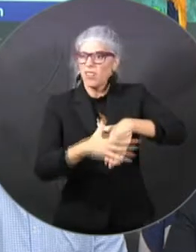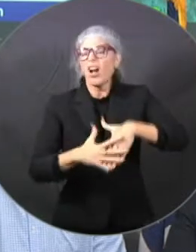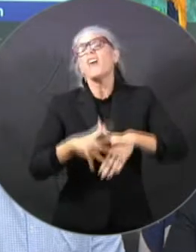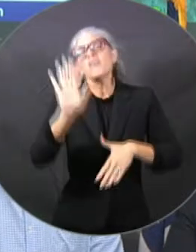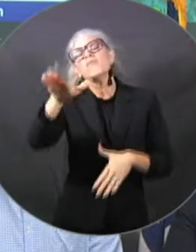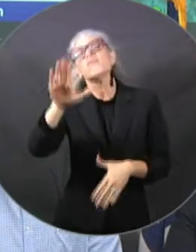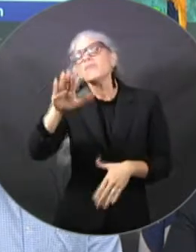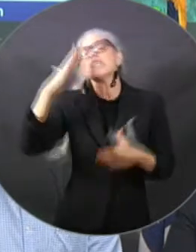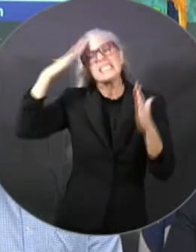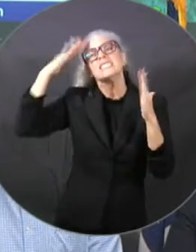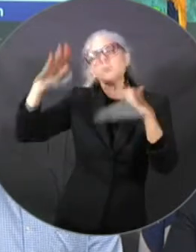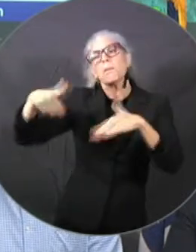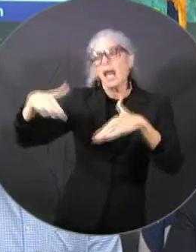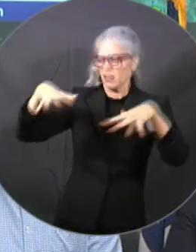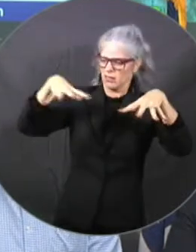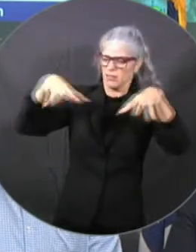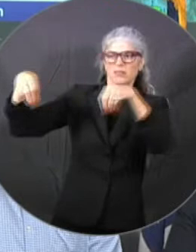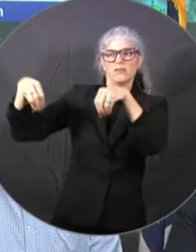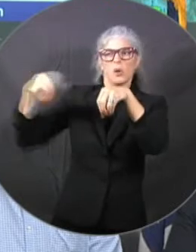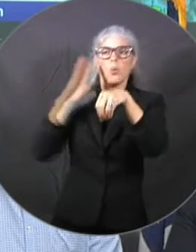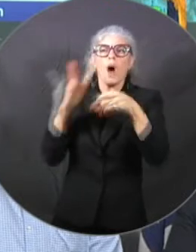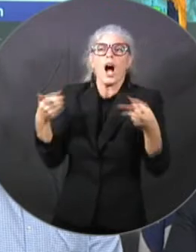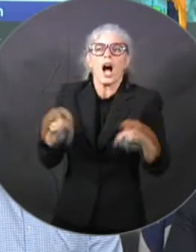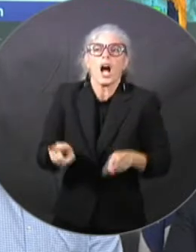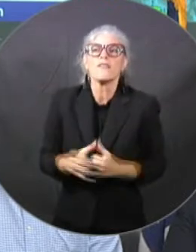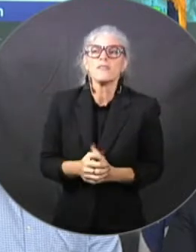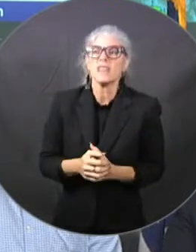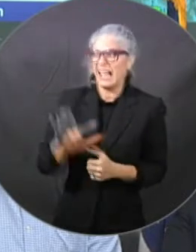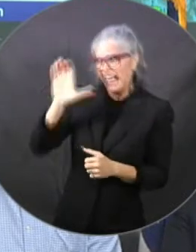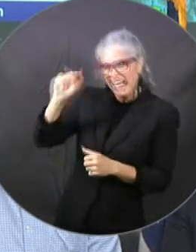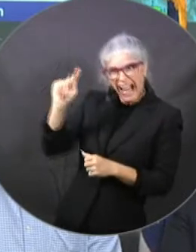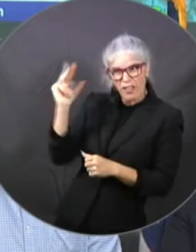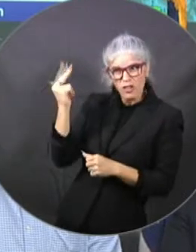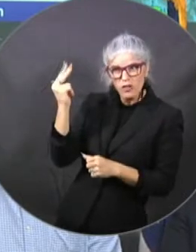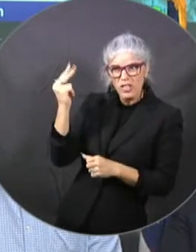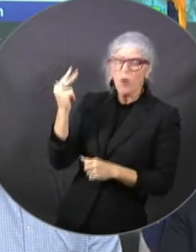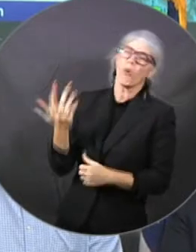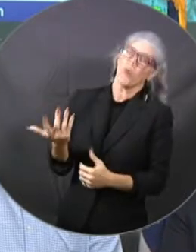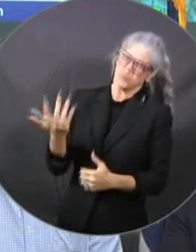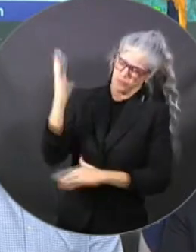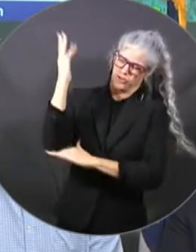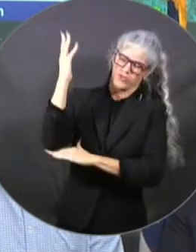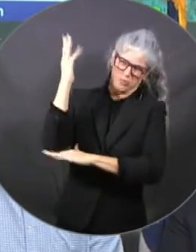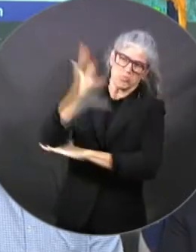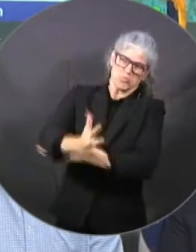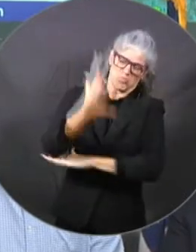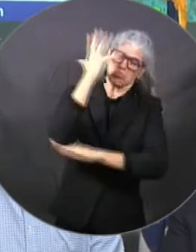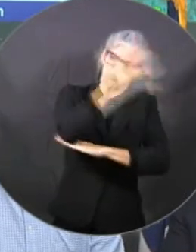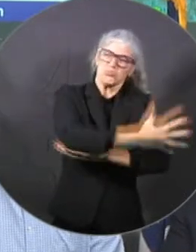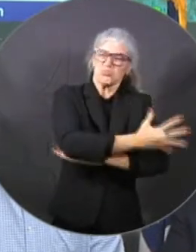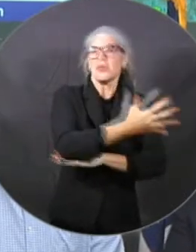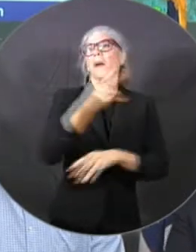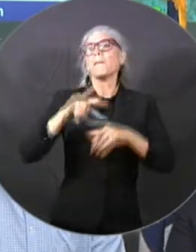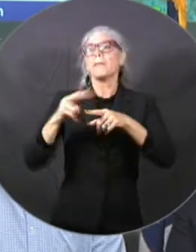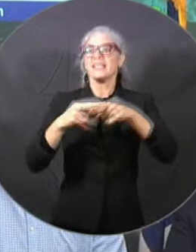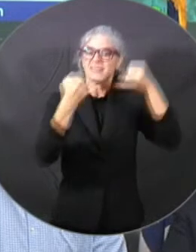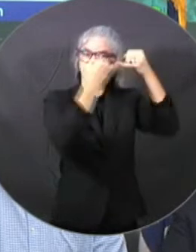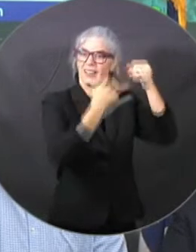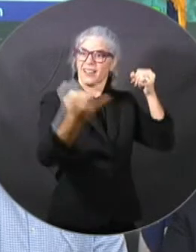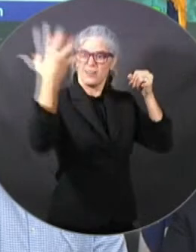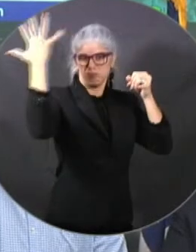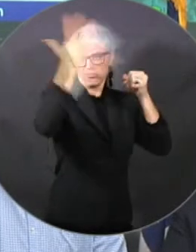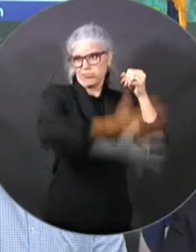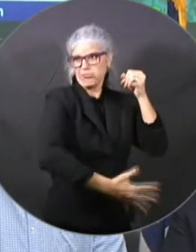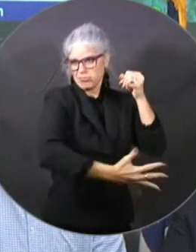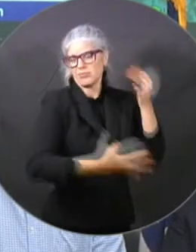trees that are going to get knocked down. There's going to be a lot of debris that is going to interrupt the power lines. So so just understand that